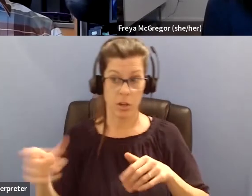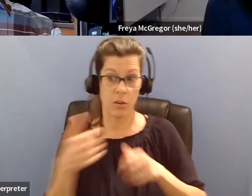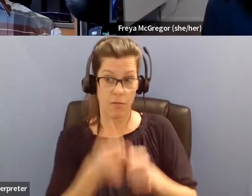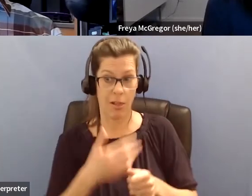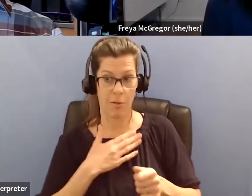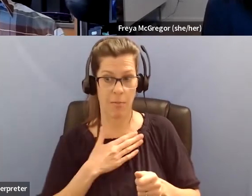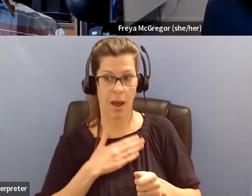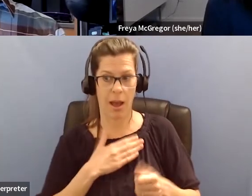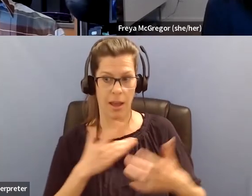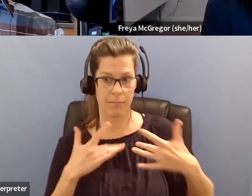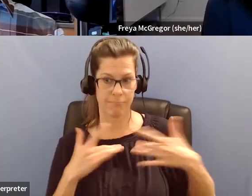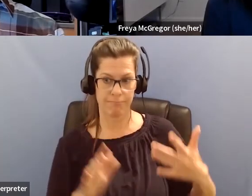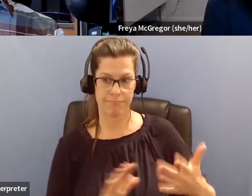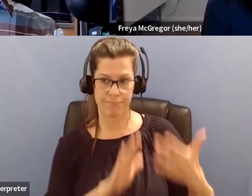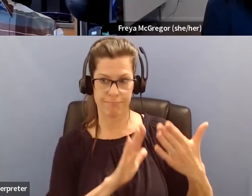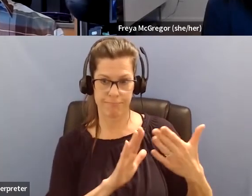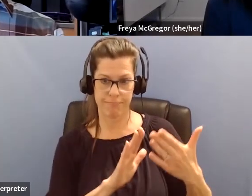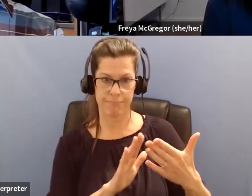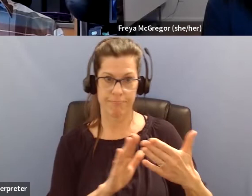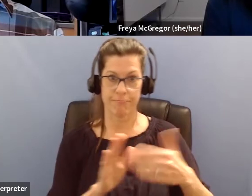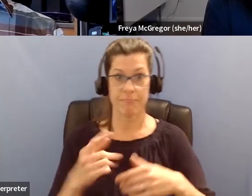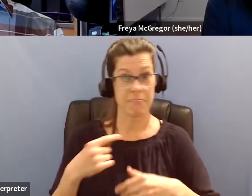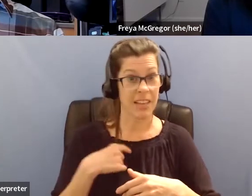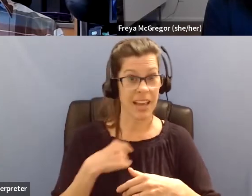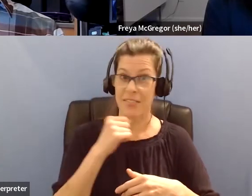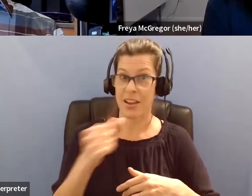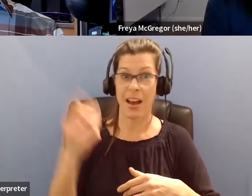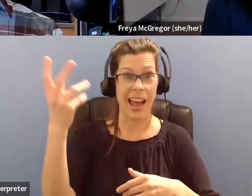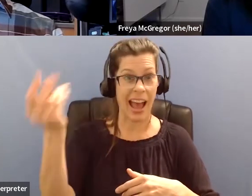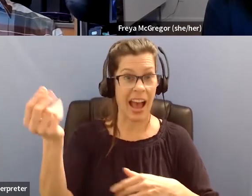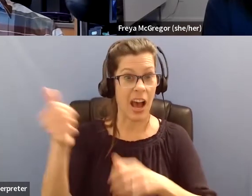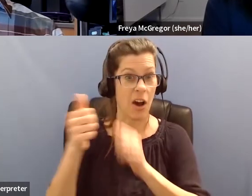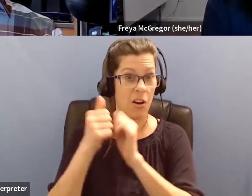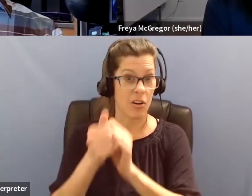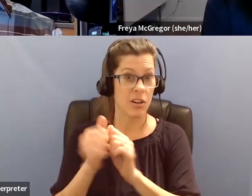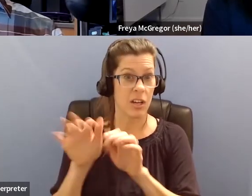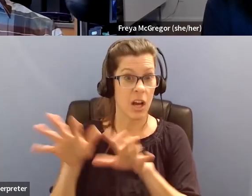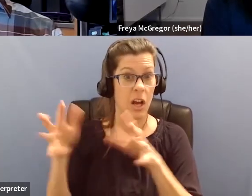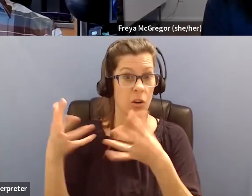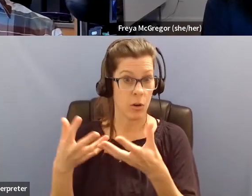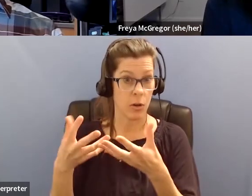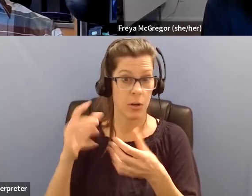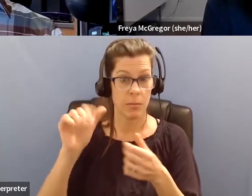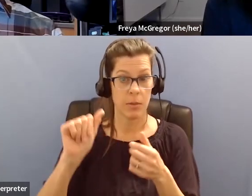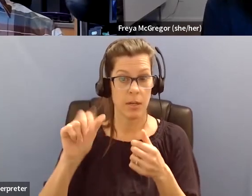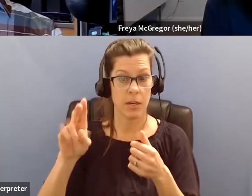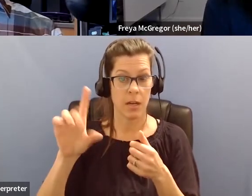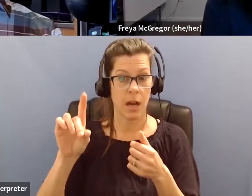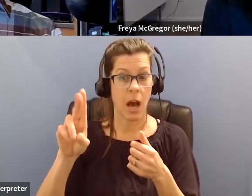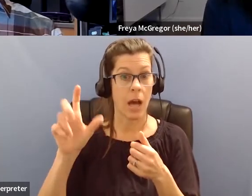But, and this is where I haven't been out with a group, an Audubon group, because